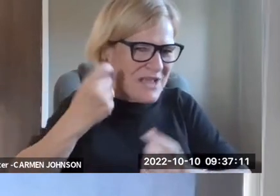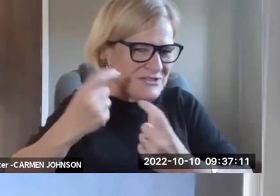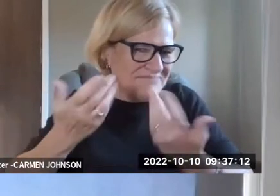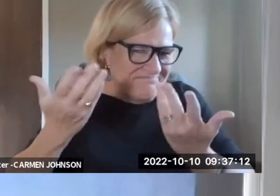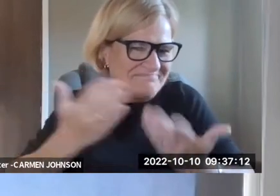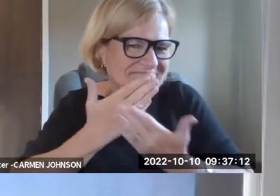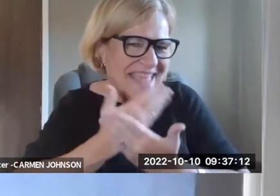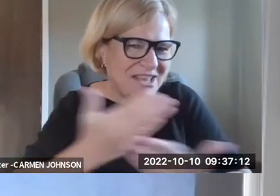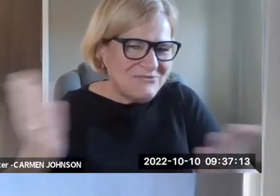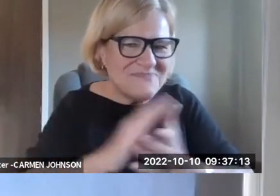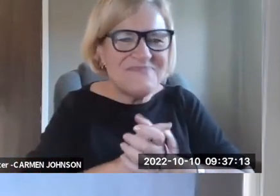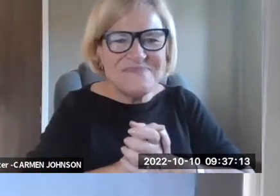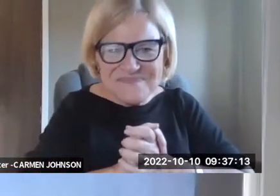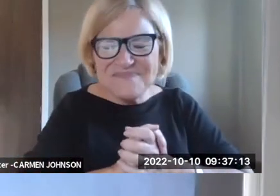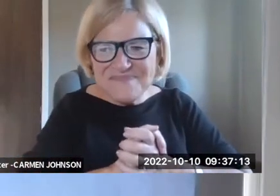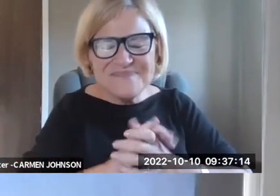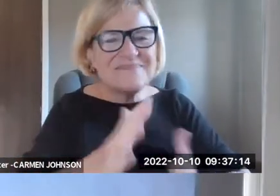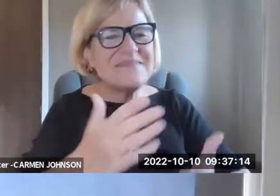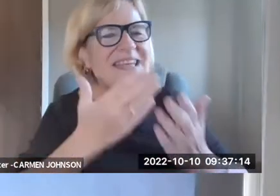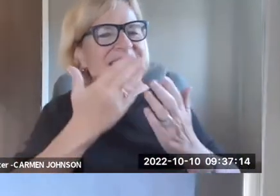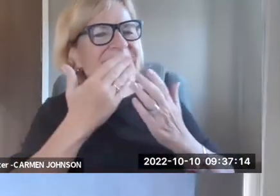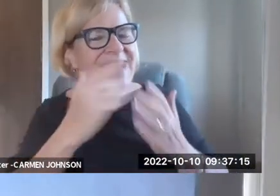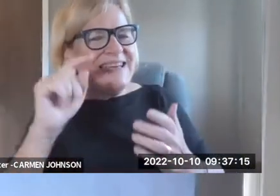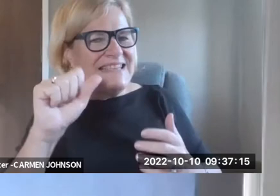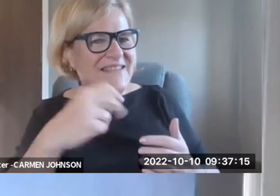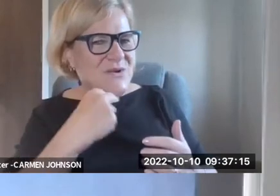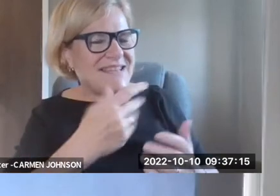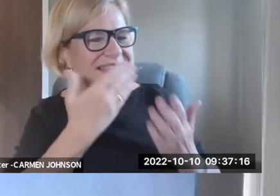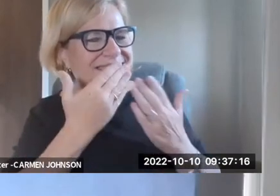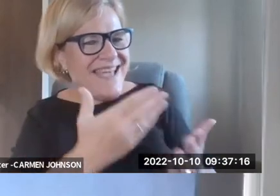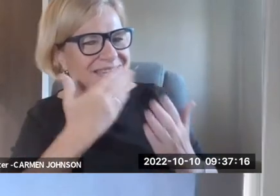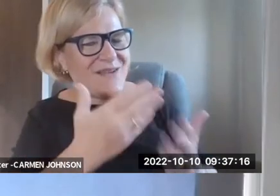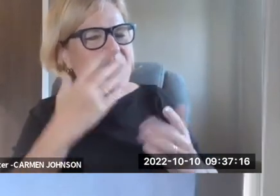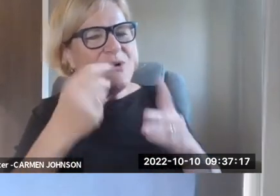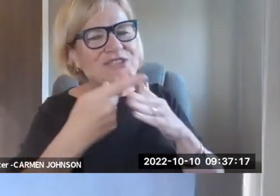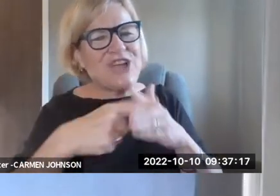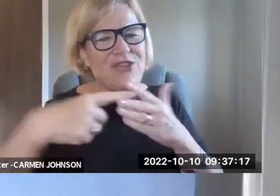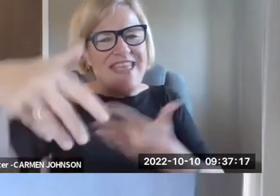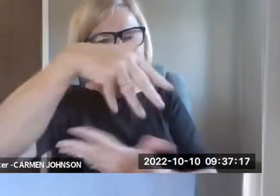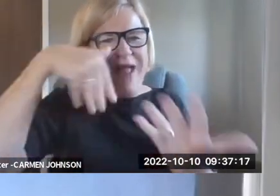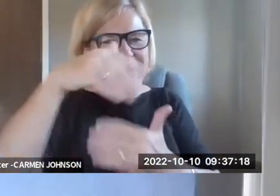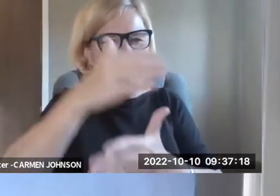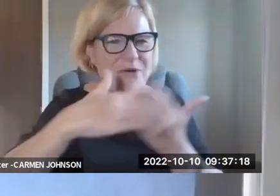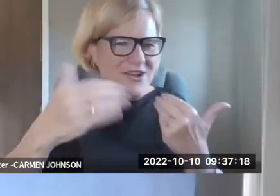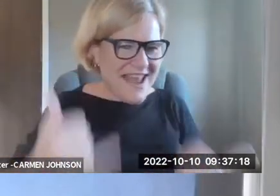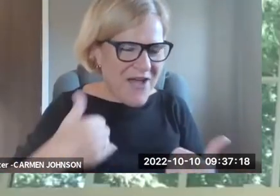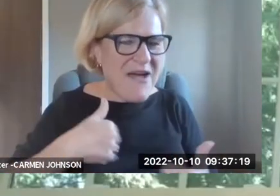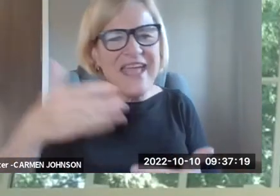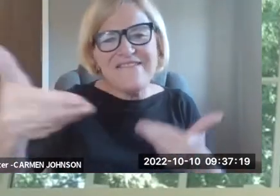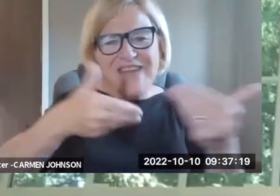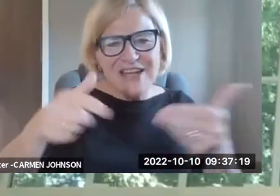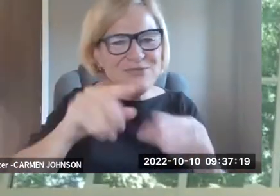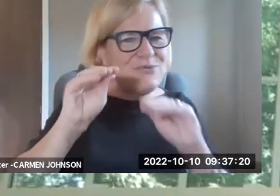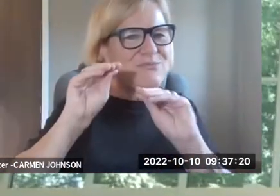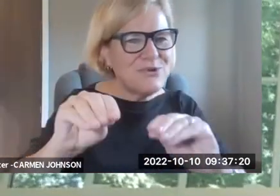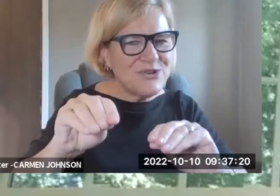now and let the, uh, organizers turn it back over to comments and questions. Thank you all. Thanks so much, Amy.